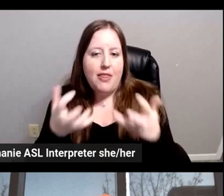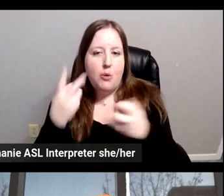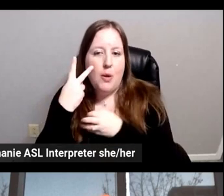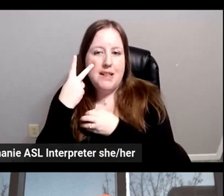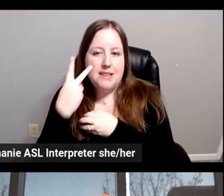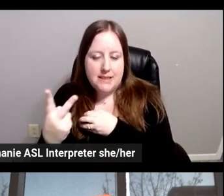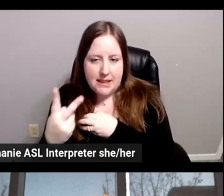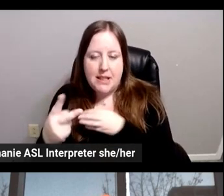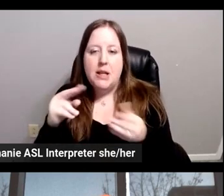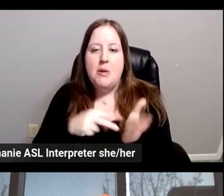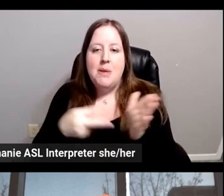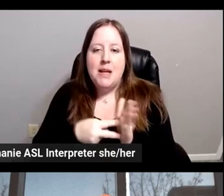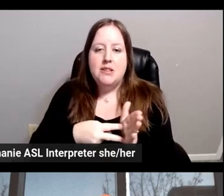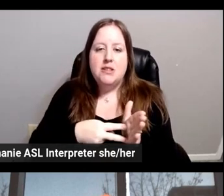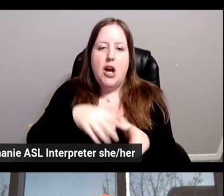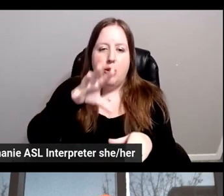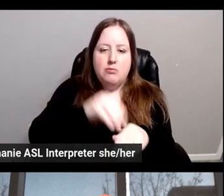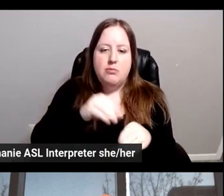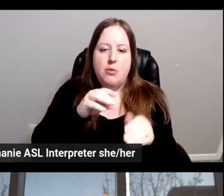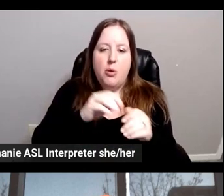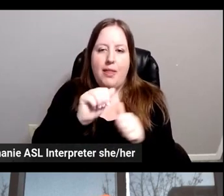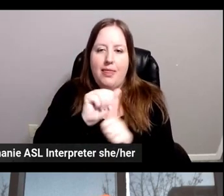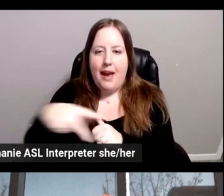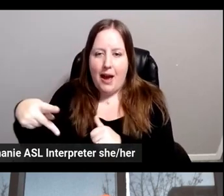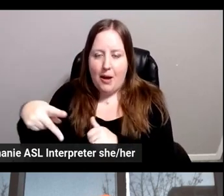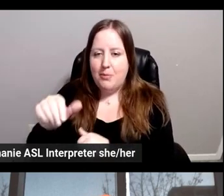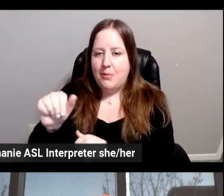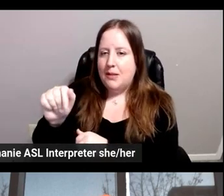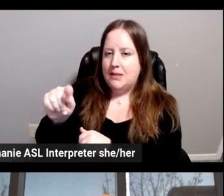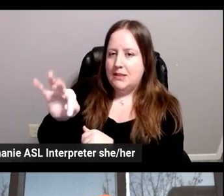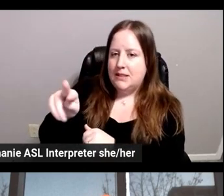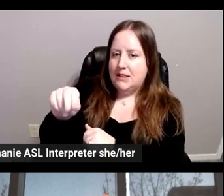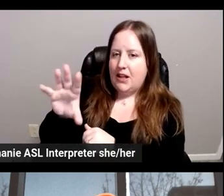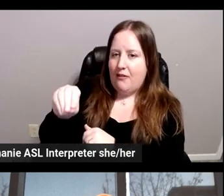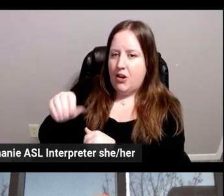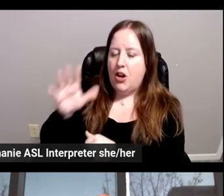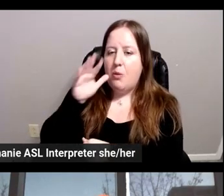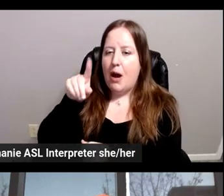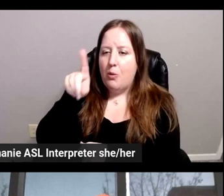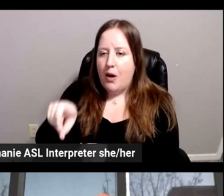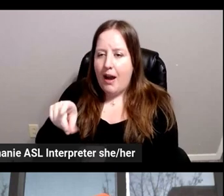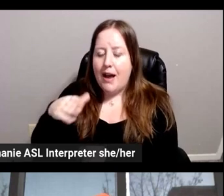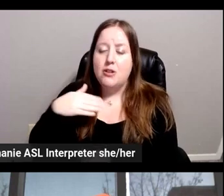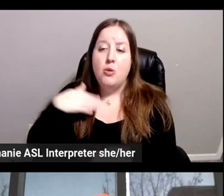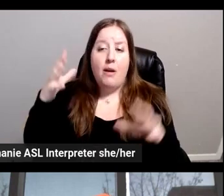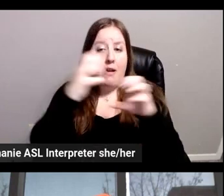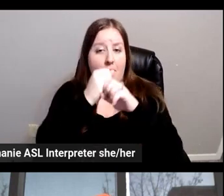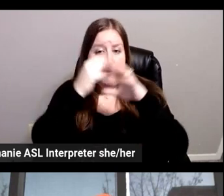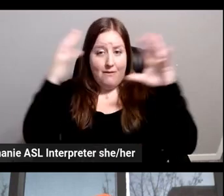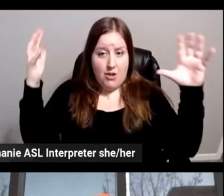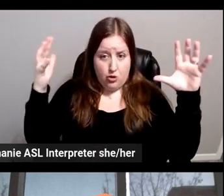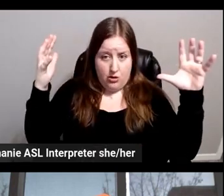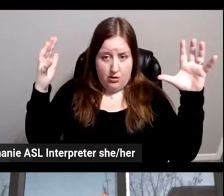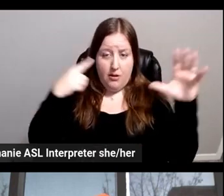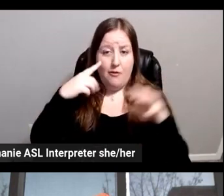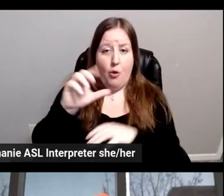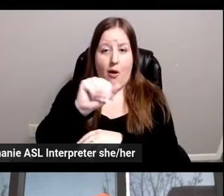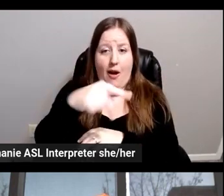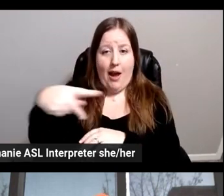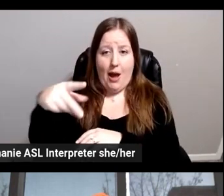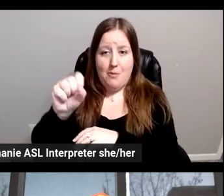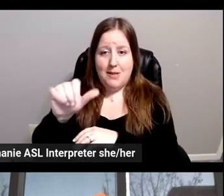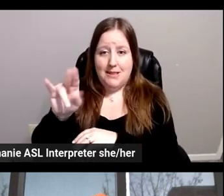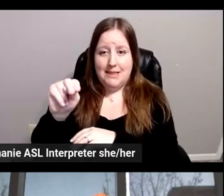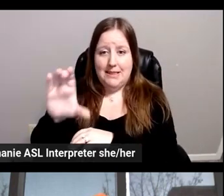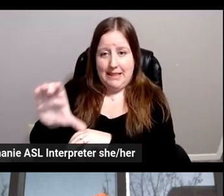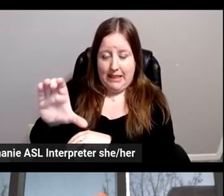engaged with the app. So, Stefano, I'm going to take it to you. You had a vision for AppSync being the right